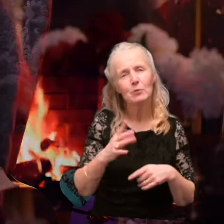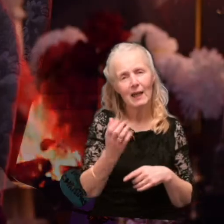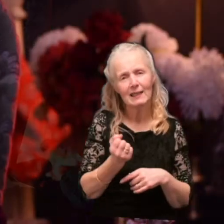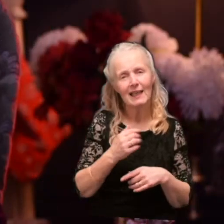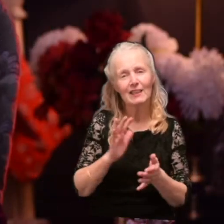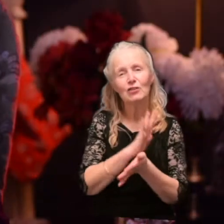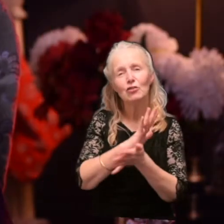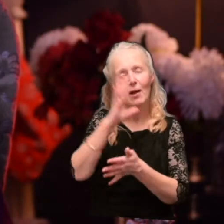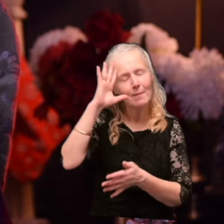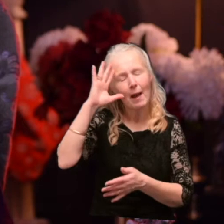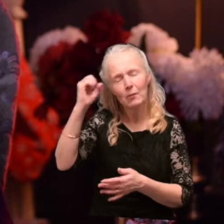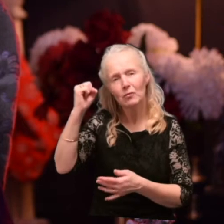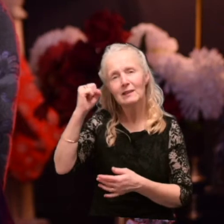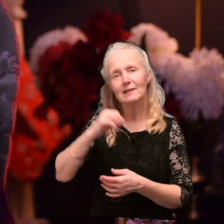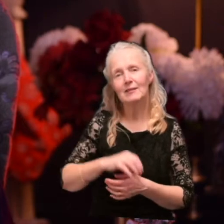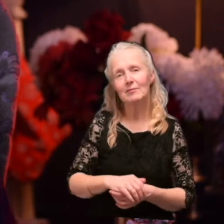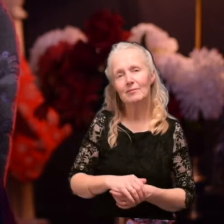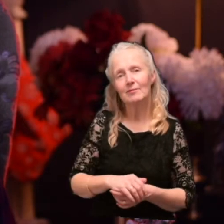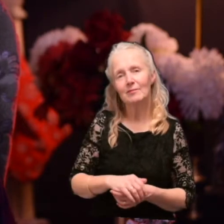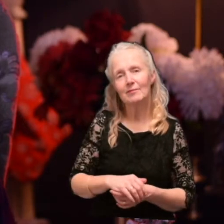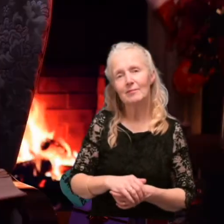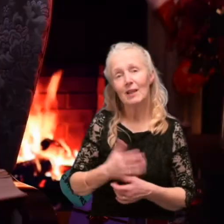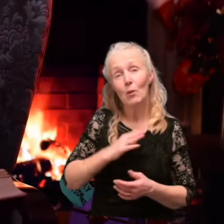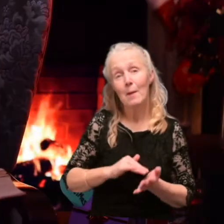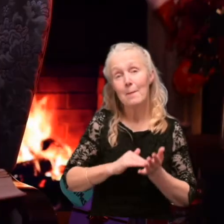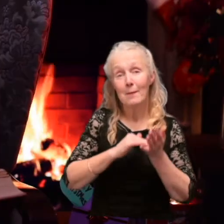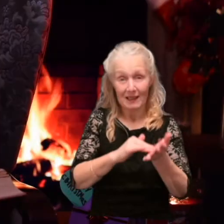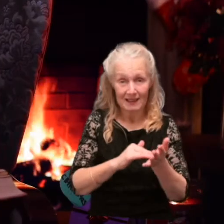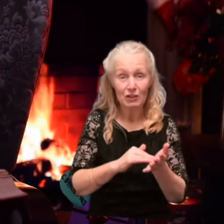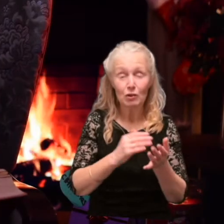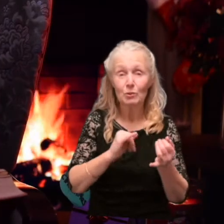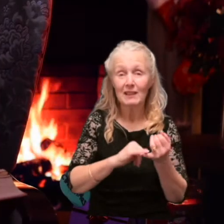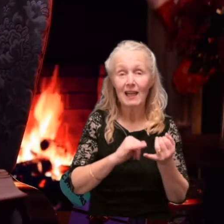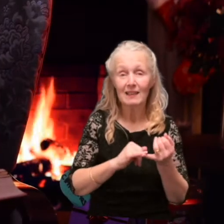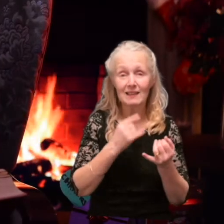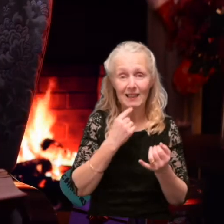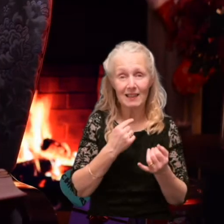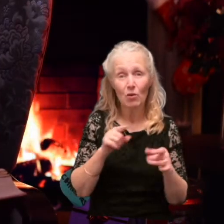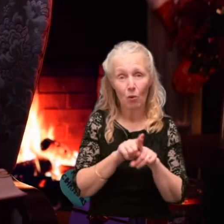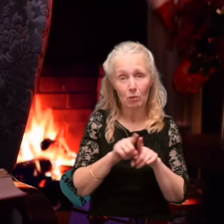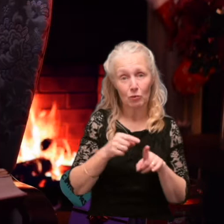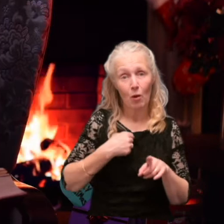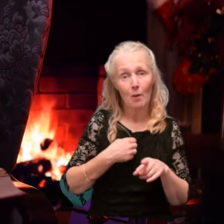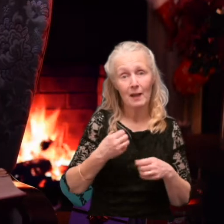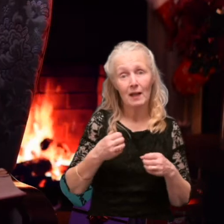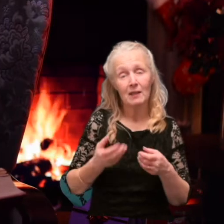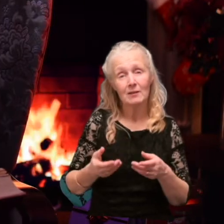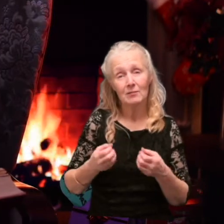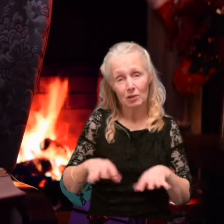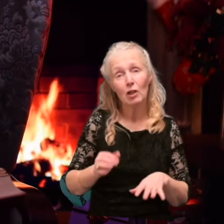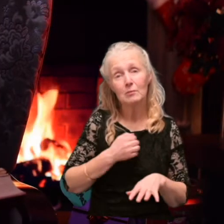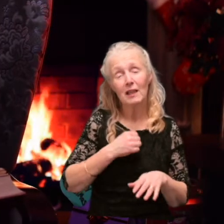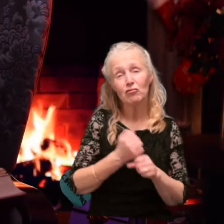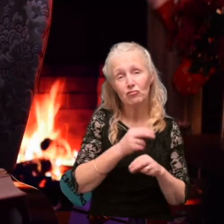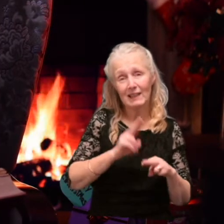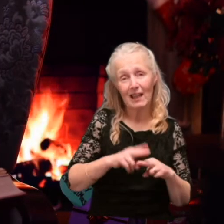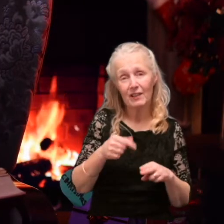memories. And I just want to give a little message to Stanley to say that I also lost my grandad this year and I know it's really sad